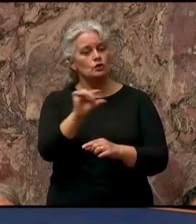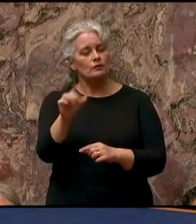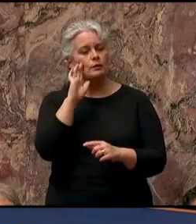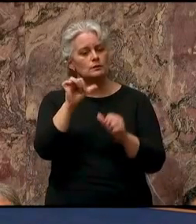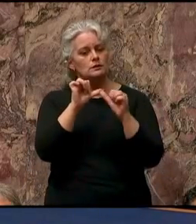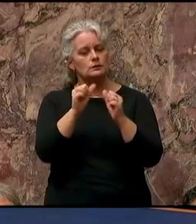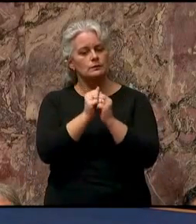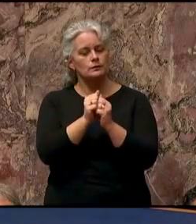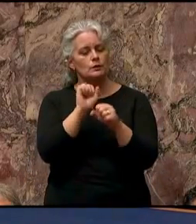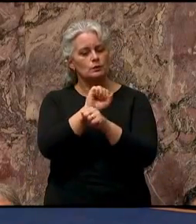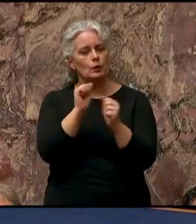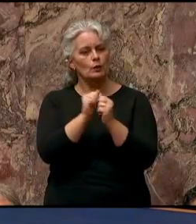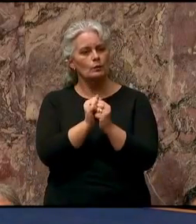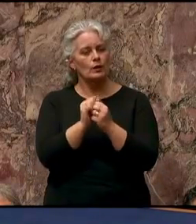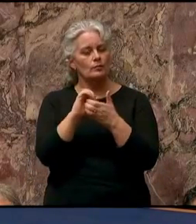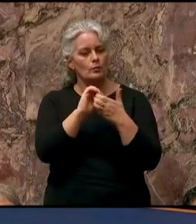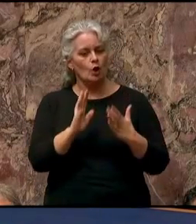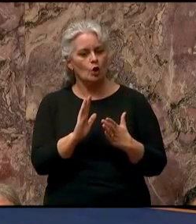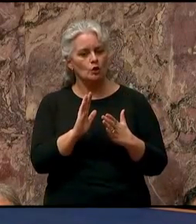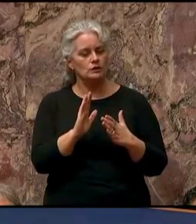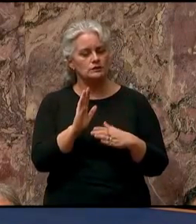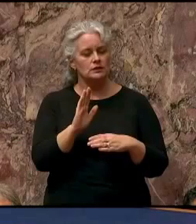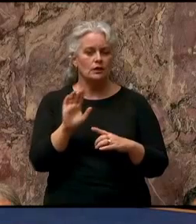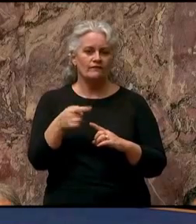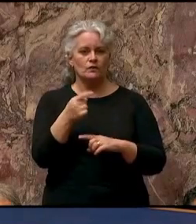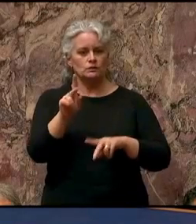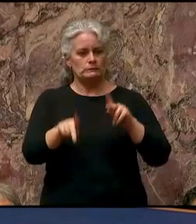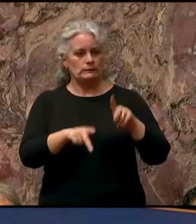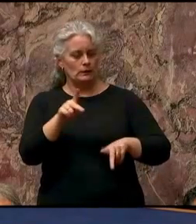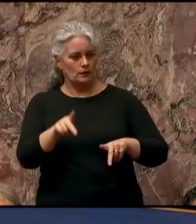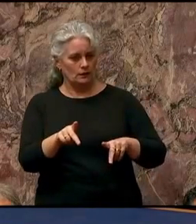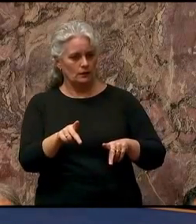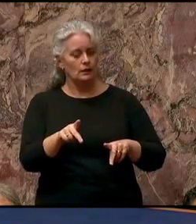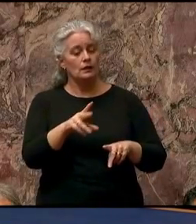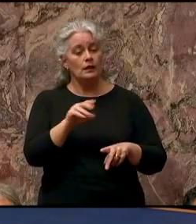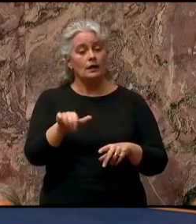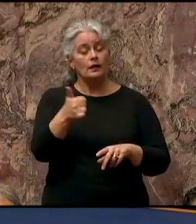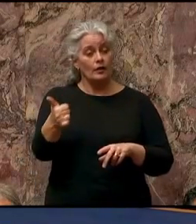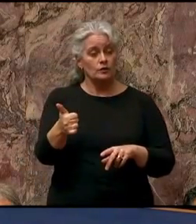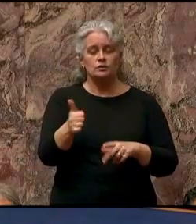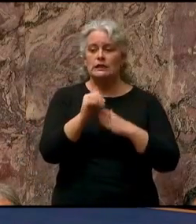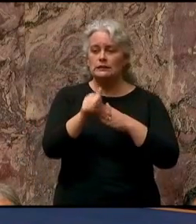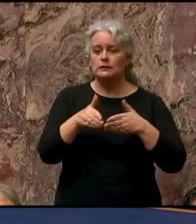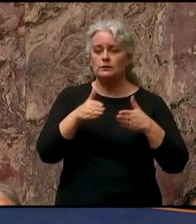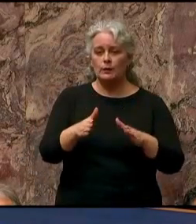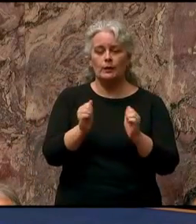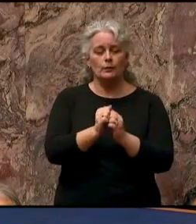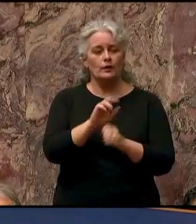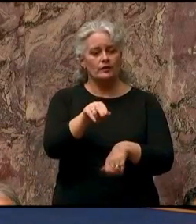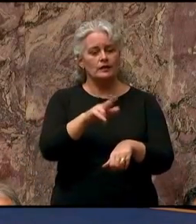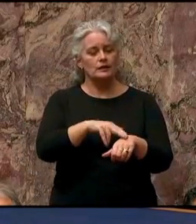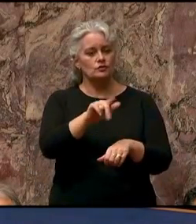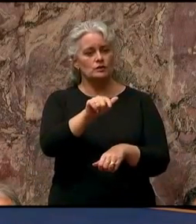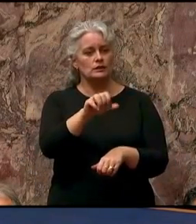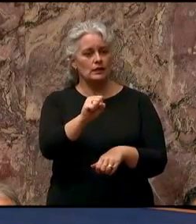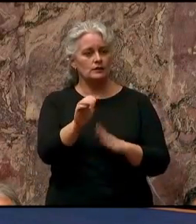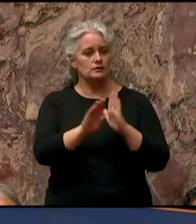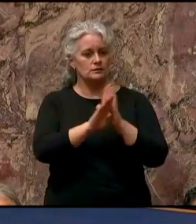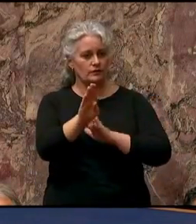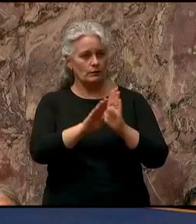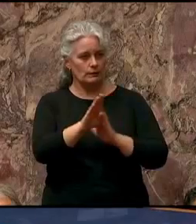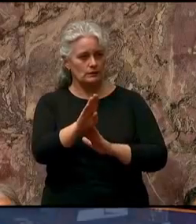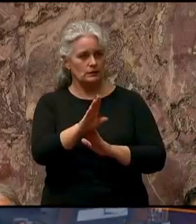with stakeholders, First Nations, communities and proponents and lead the way on natural gas development and